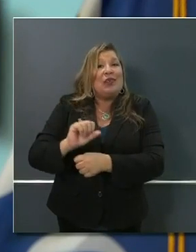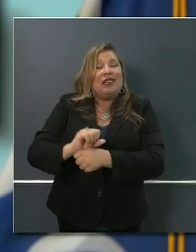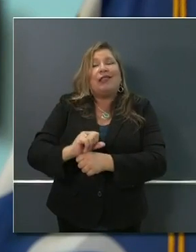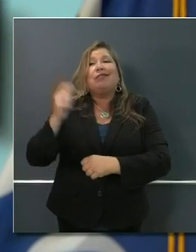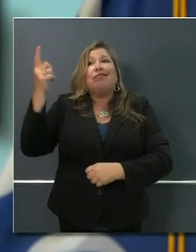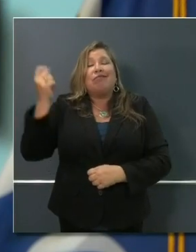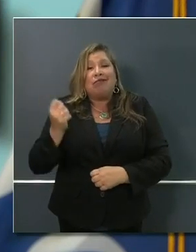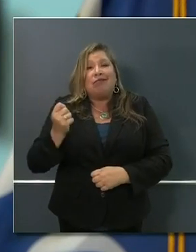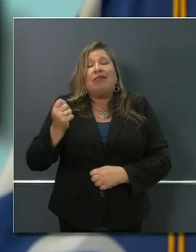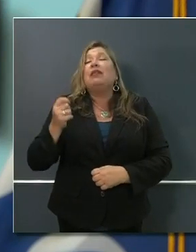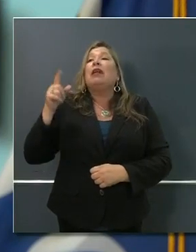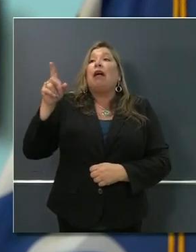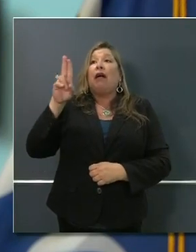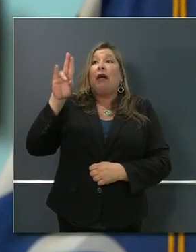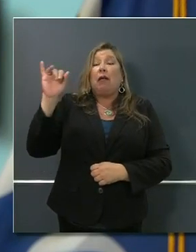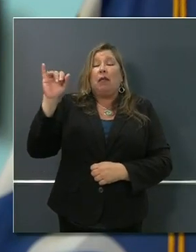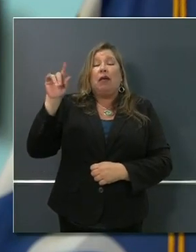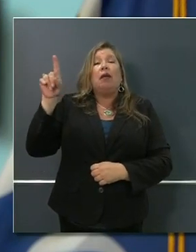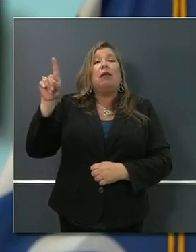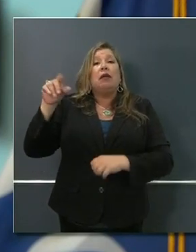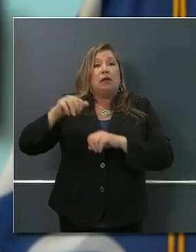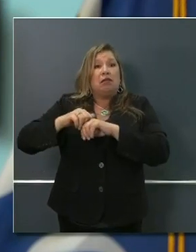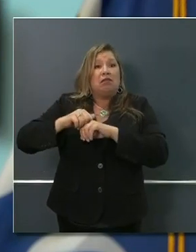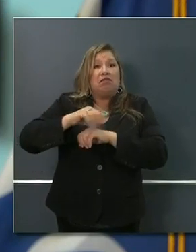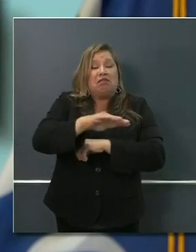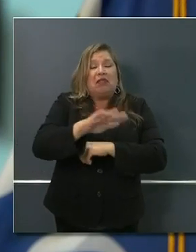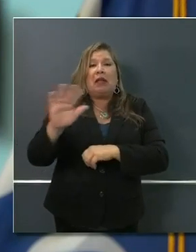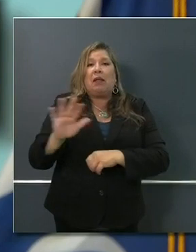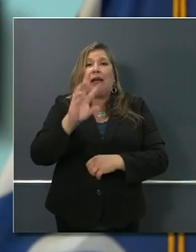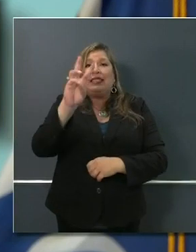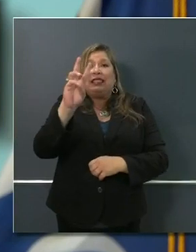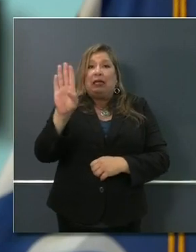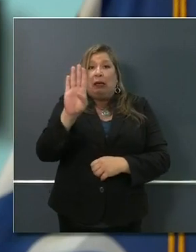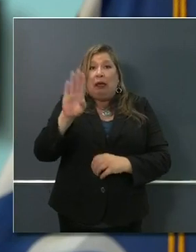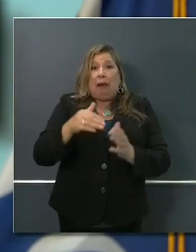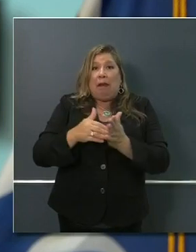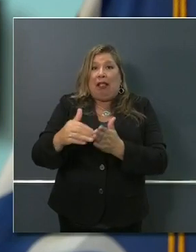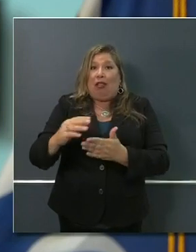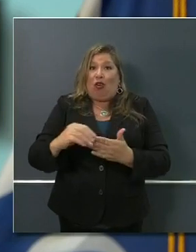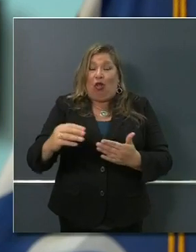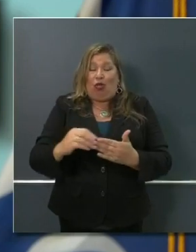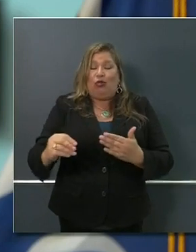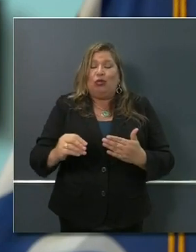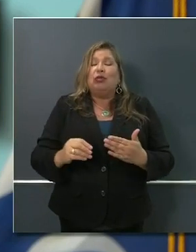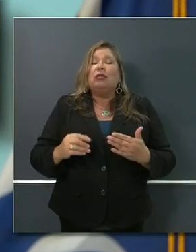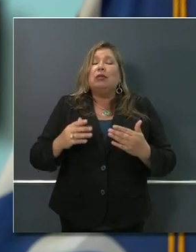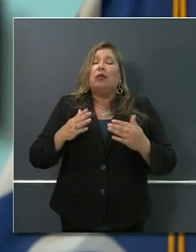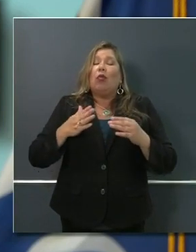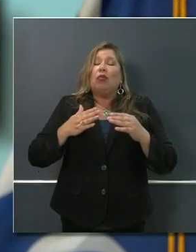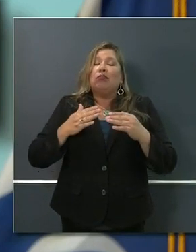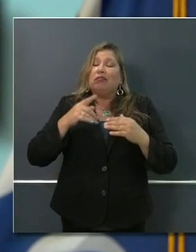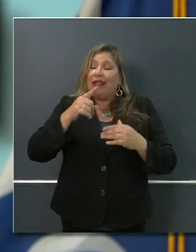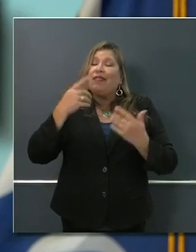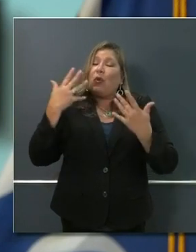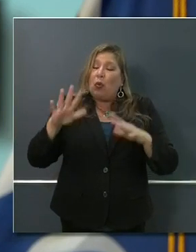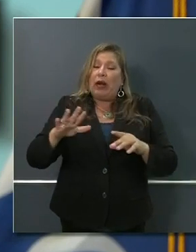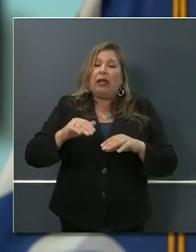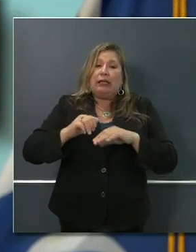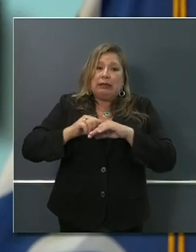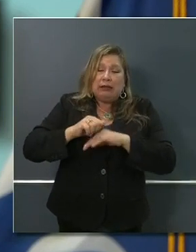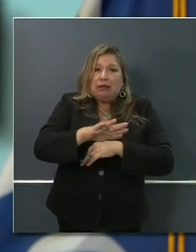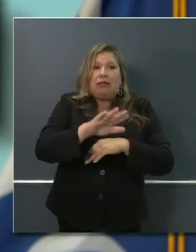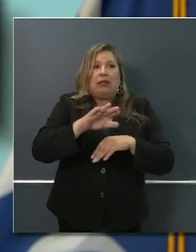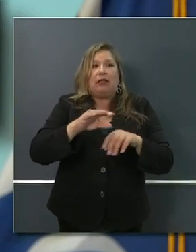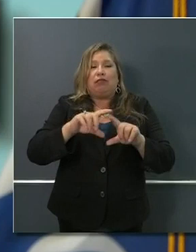just shy of over $6 billion, not just shy. They have distributed over $6